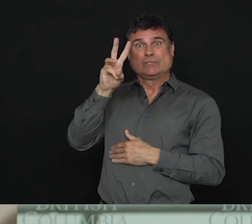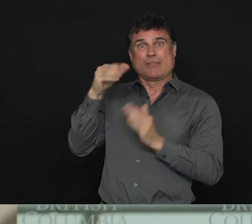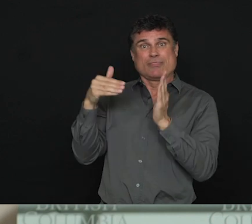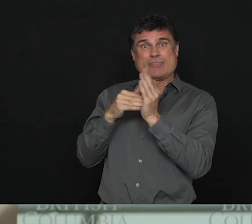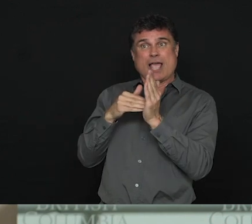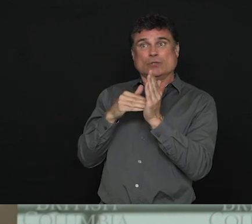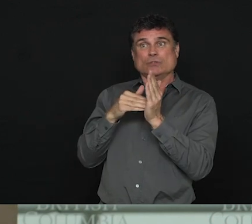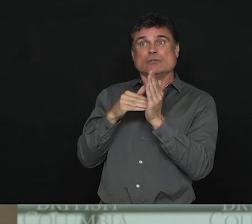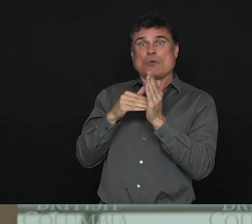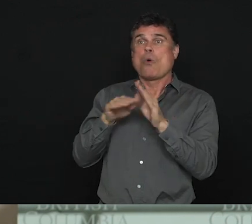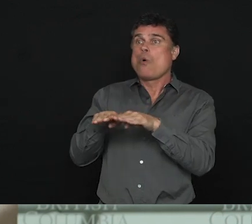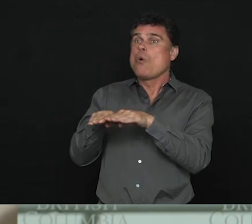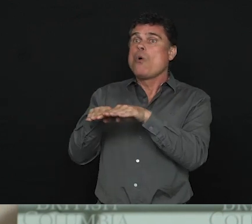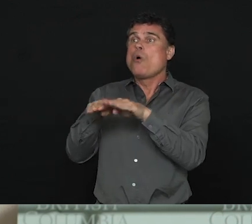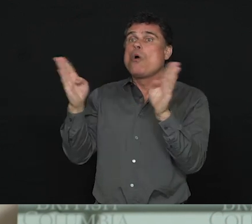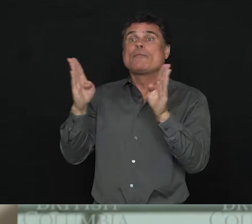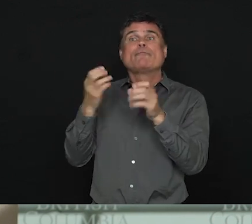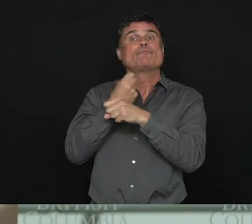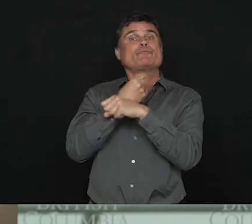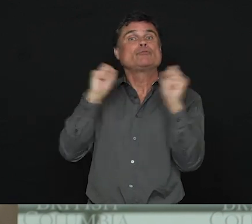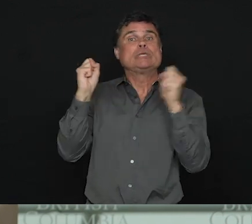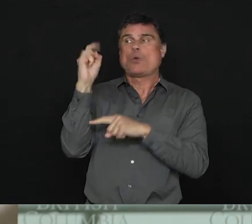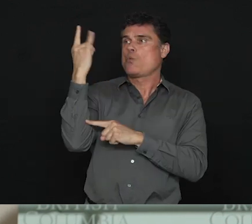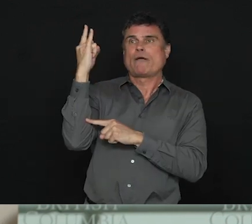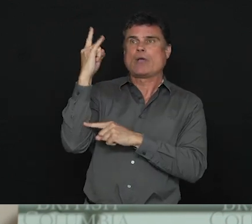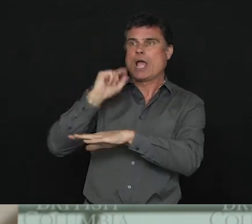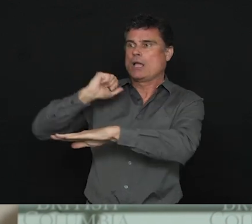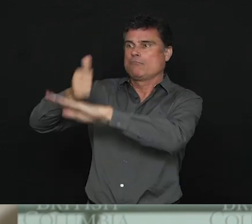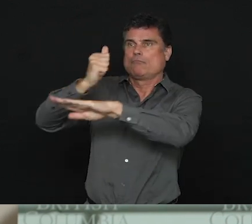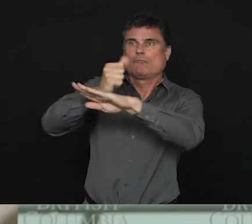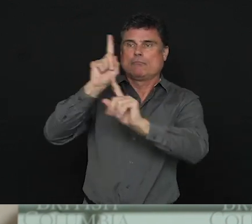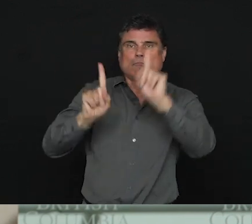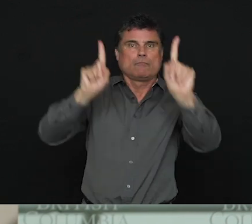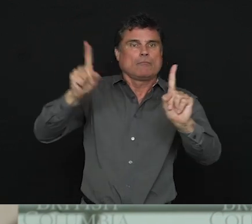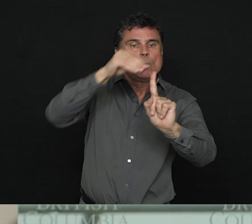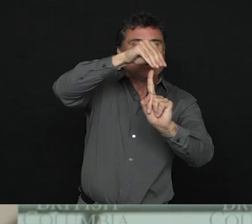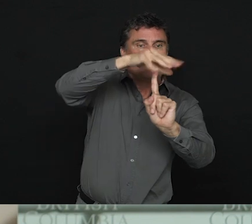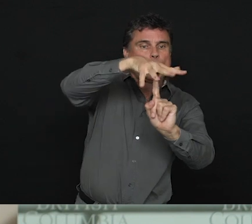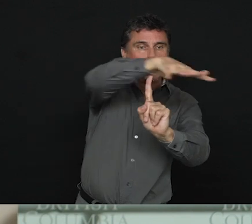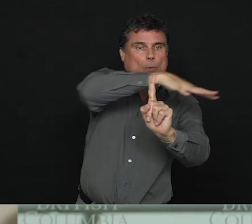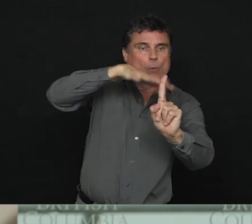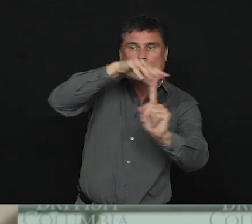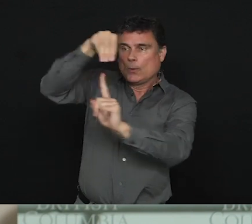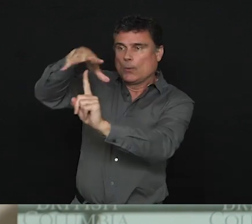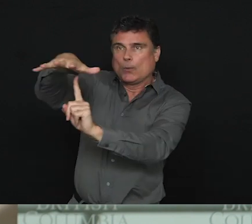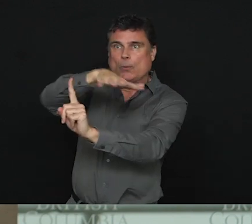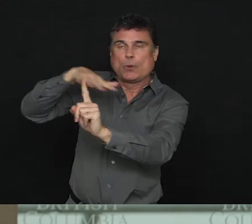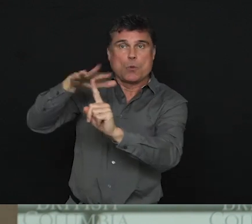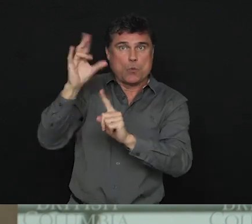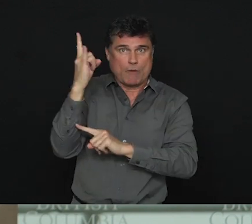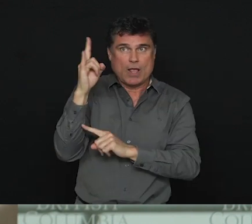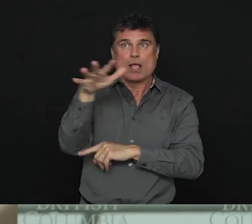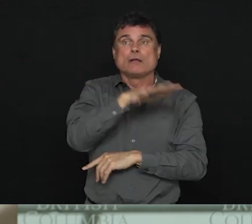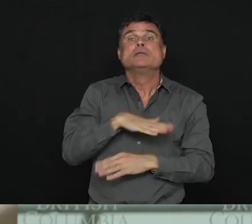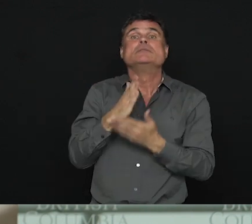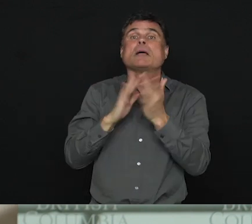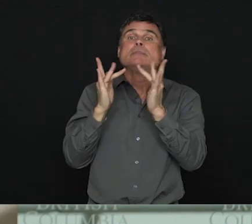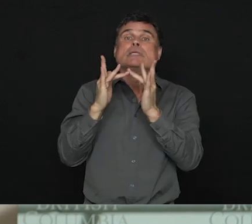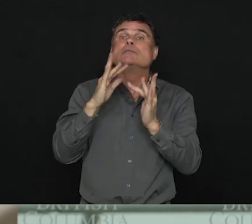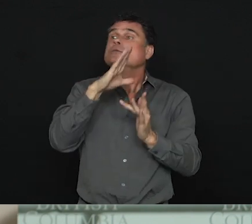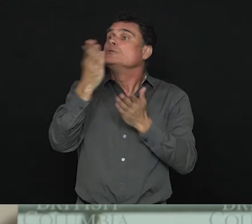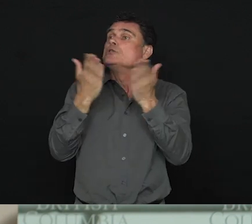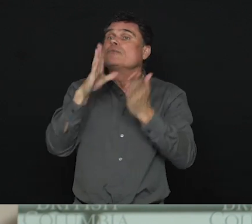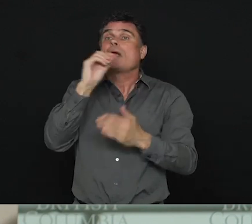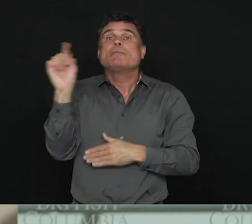reached out to school districts to help families access low-cost internet and devices. And many providers are also supporting their